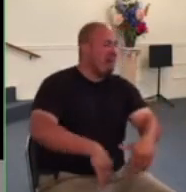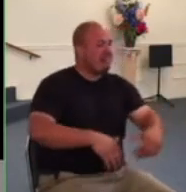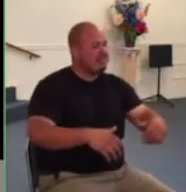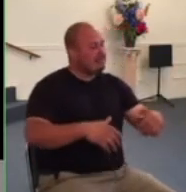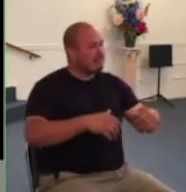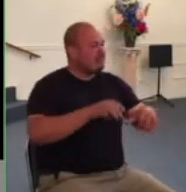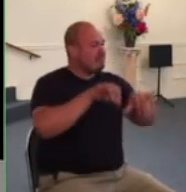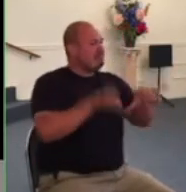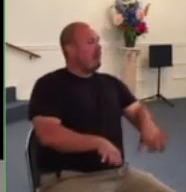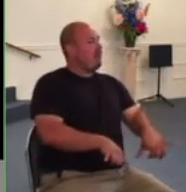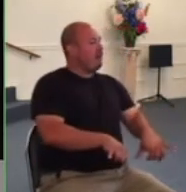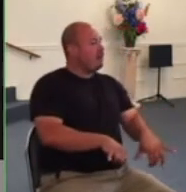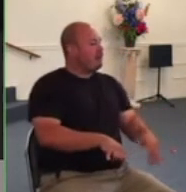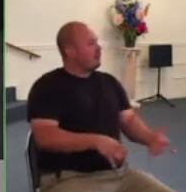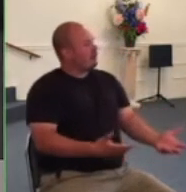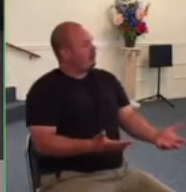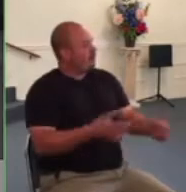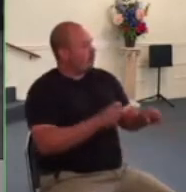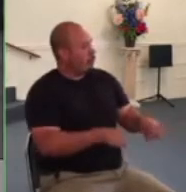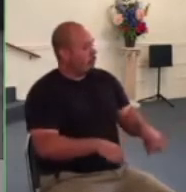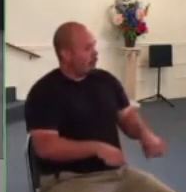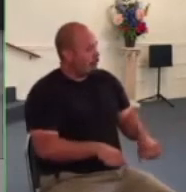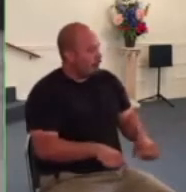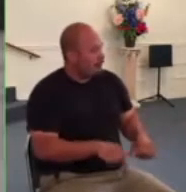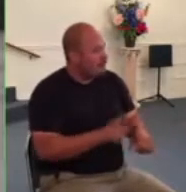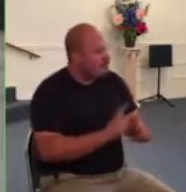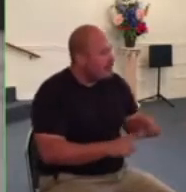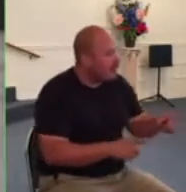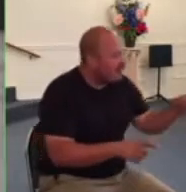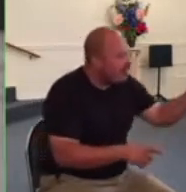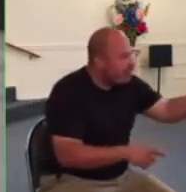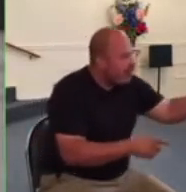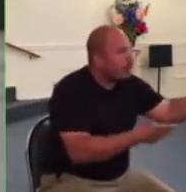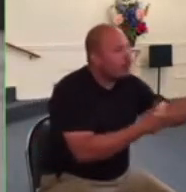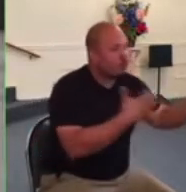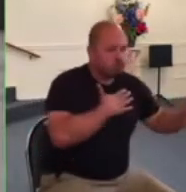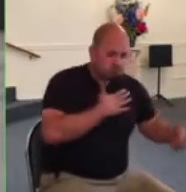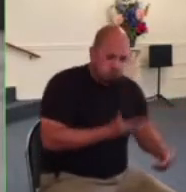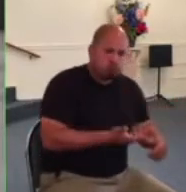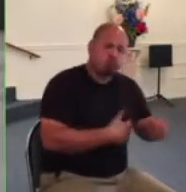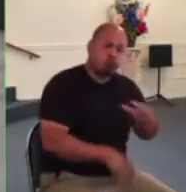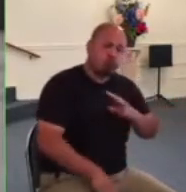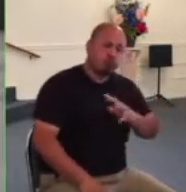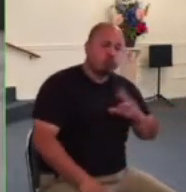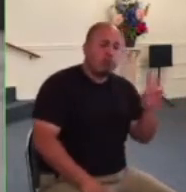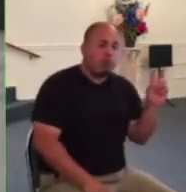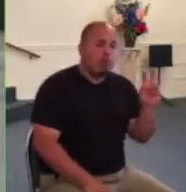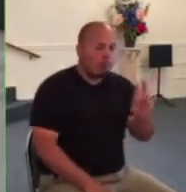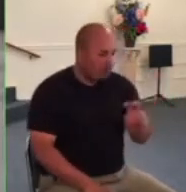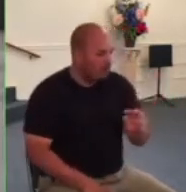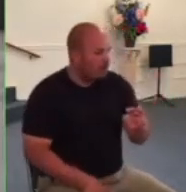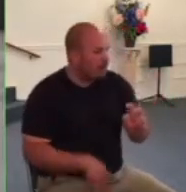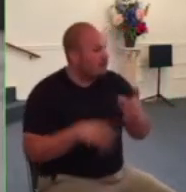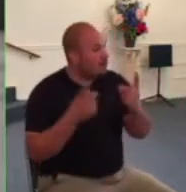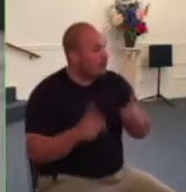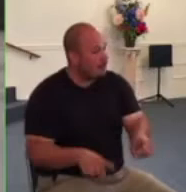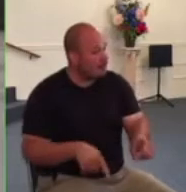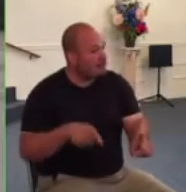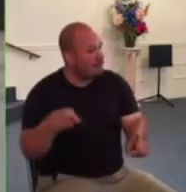happens they end up being flogged though they've done nothing wrong in god's sight and they really haven't broken any any law either